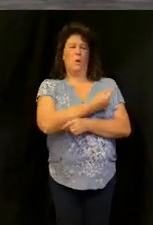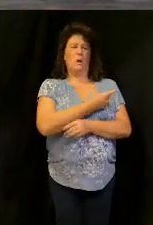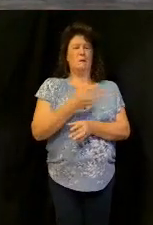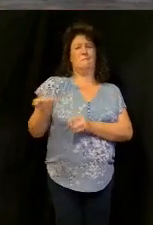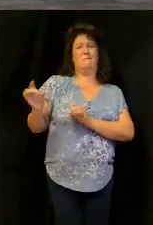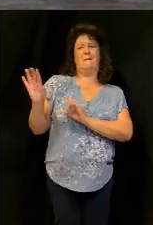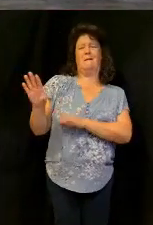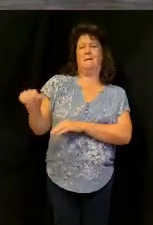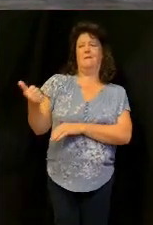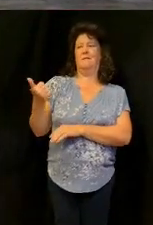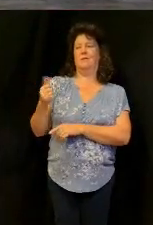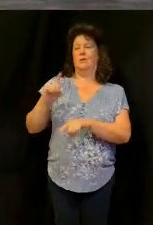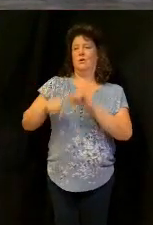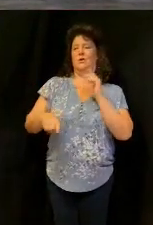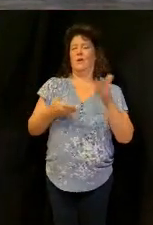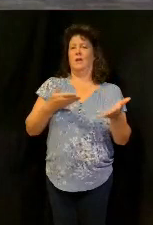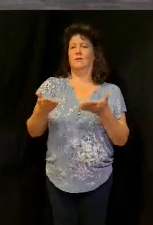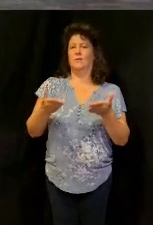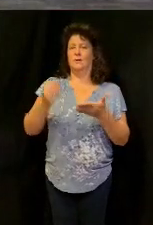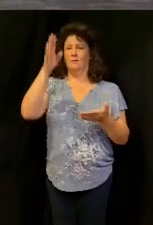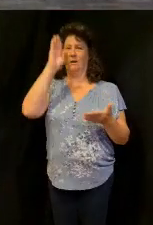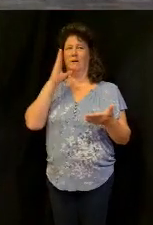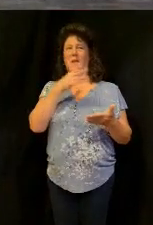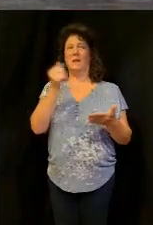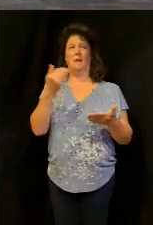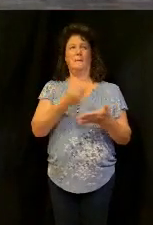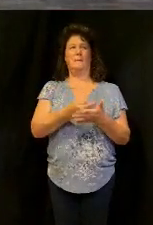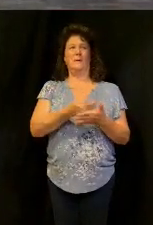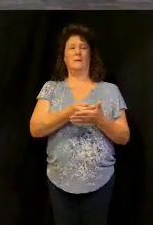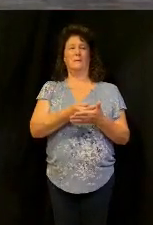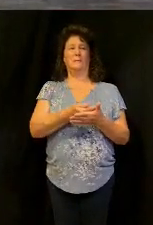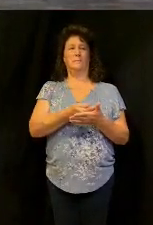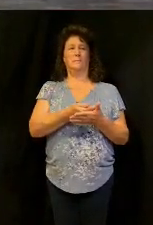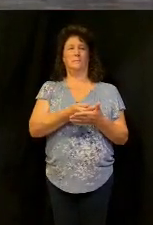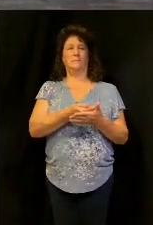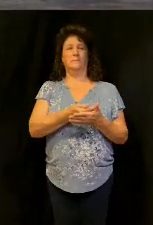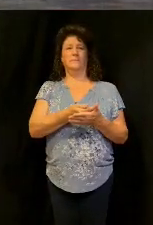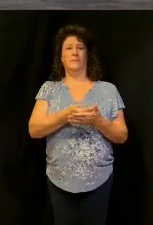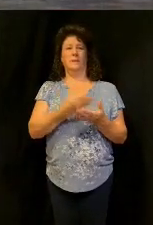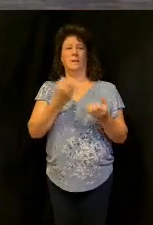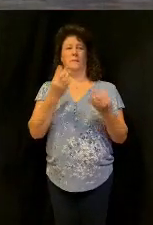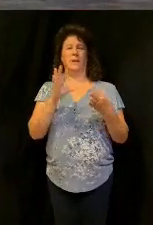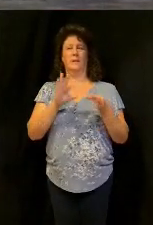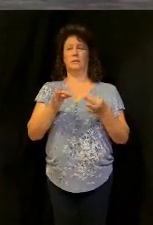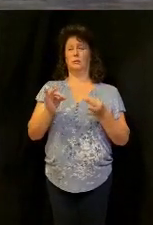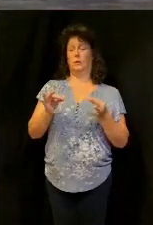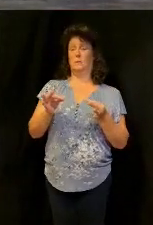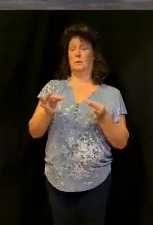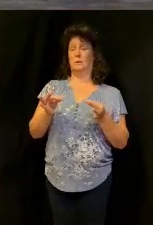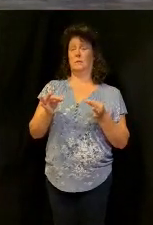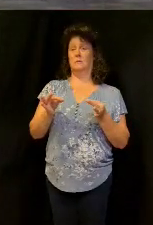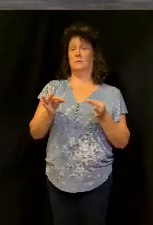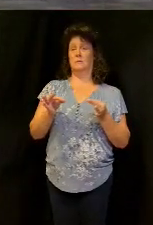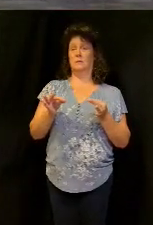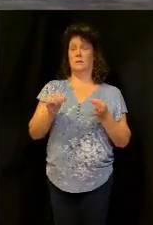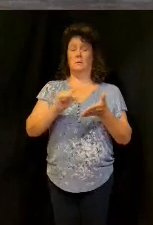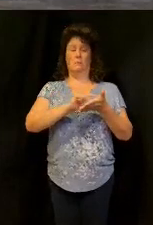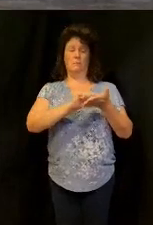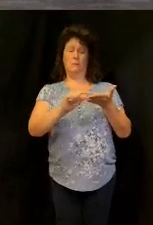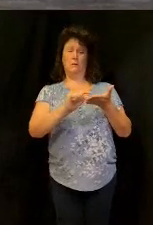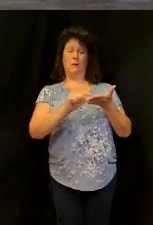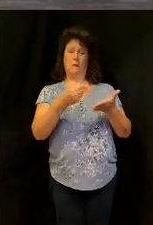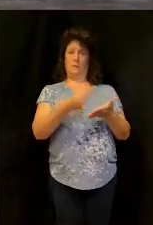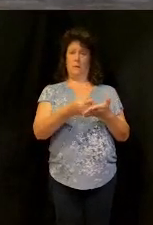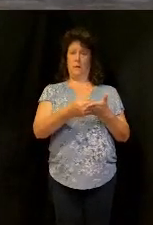cannot serve God and what now many translations put this down as money and they're not